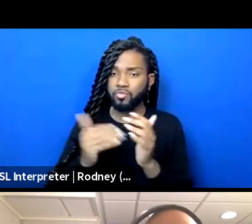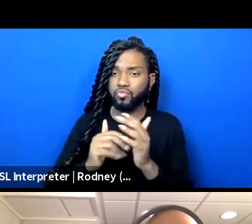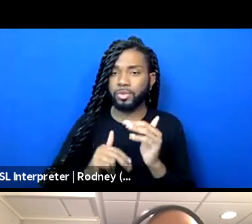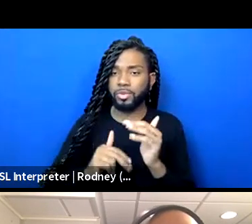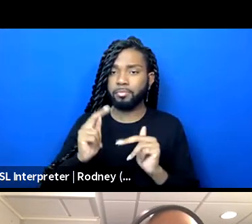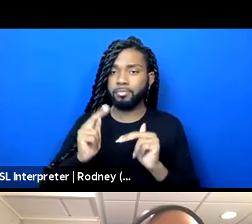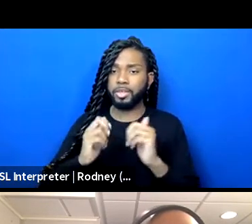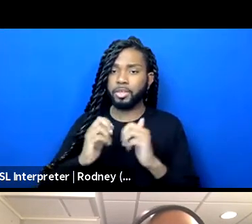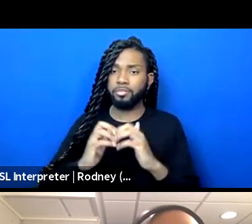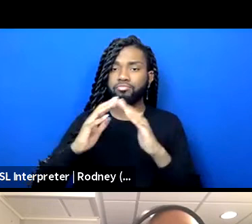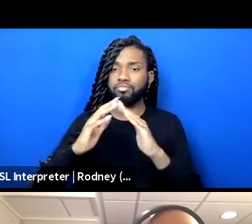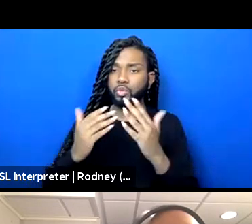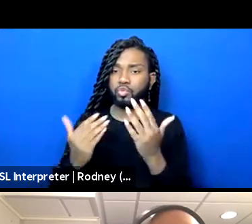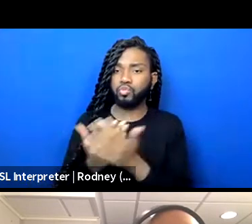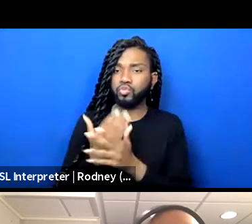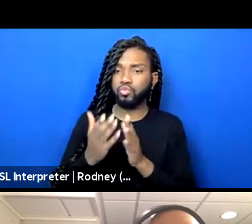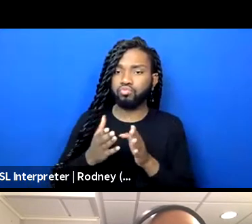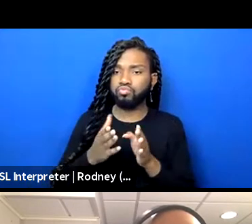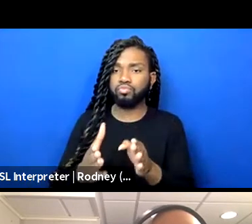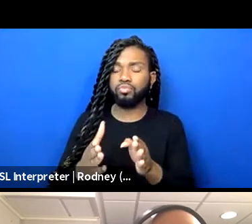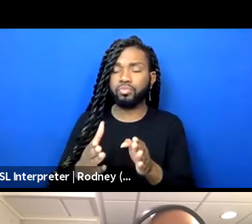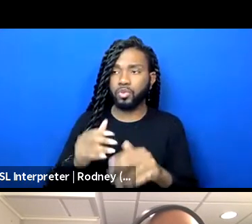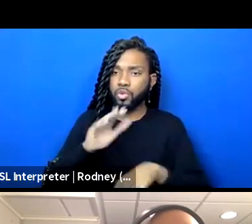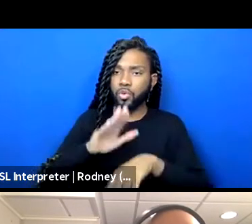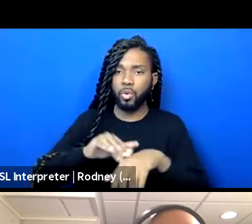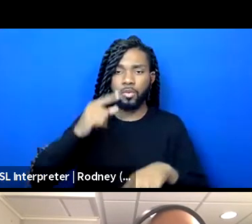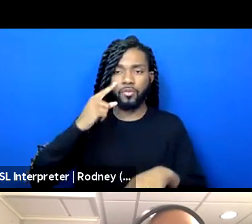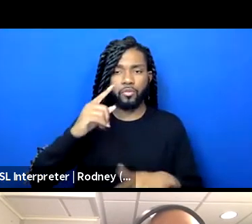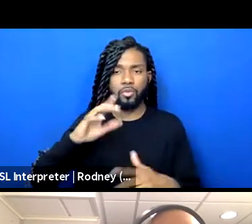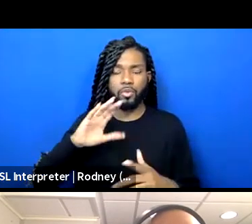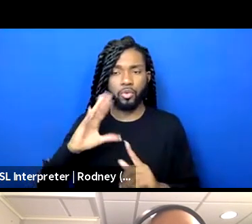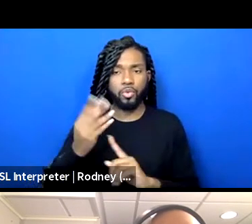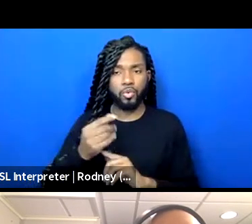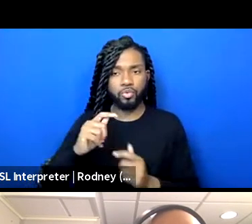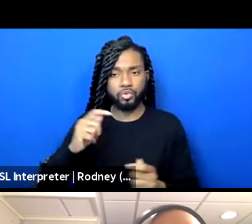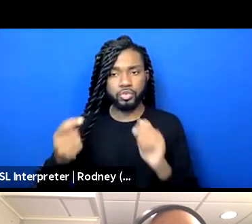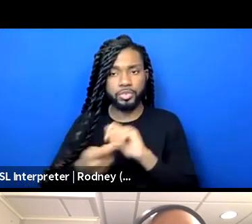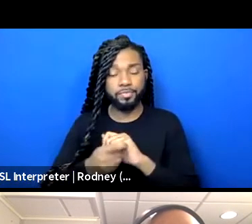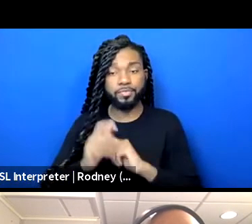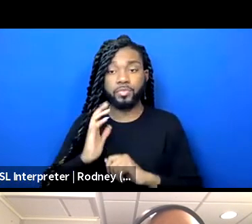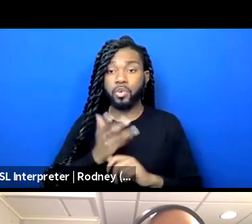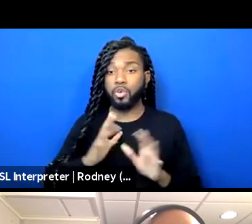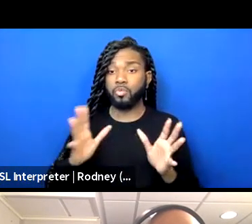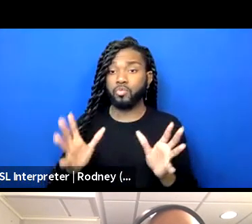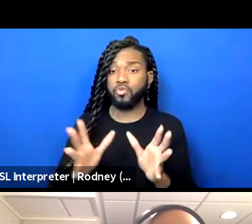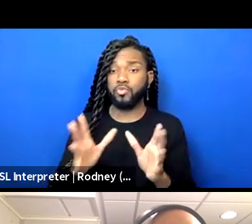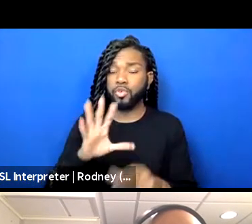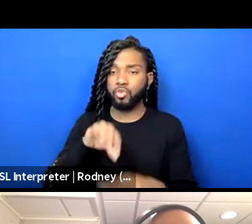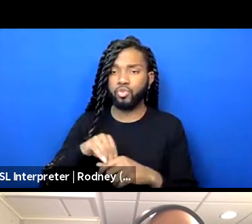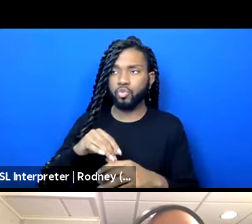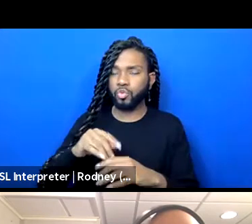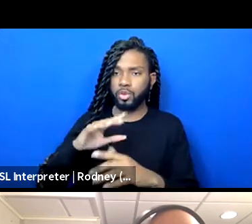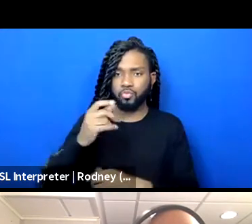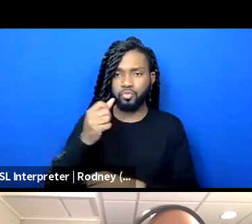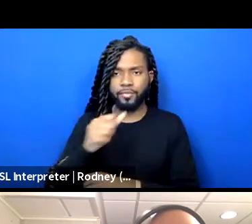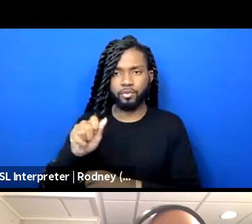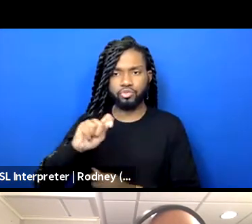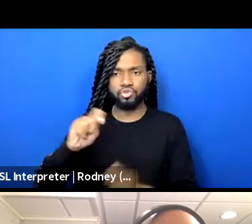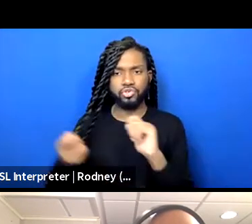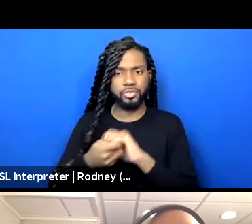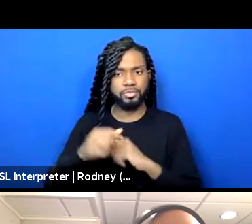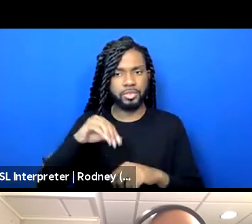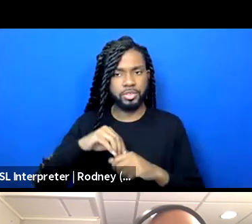calling forth a cultural shift. Our movement includes a revolutionary shift in the arts world,